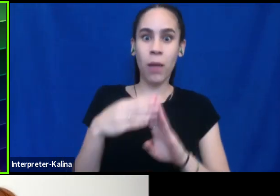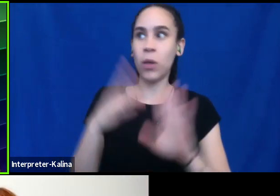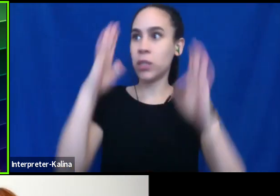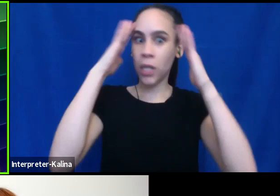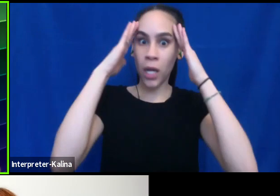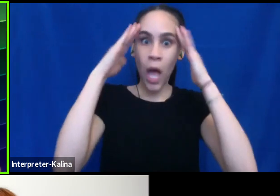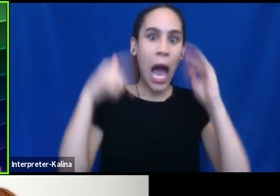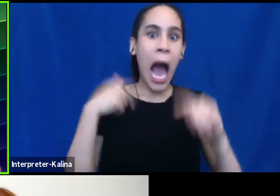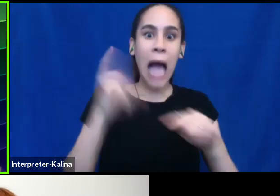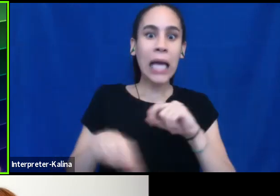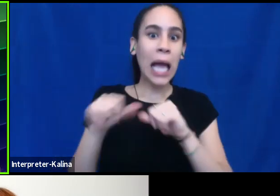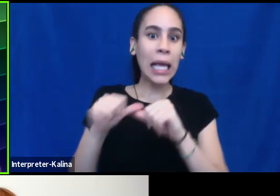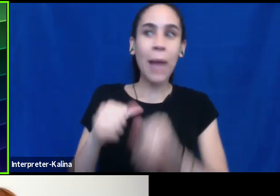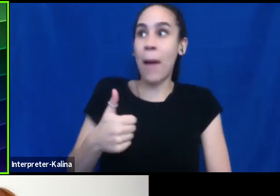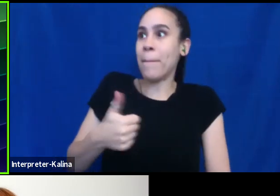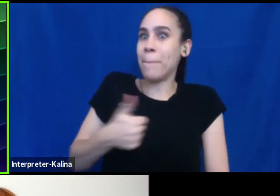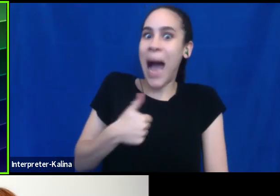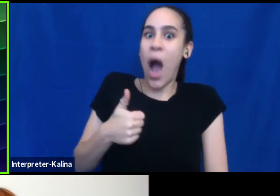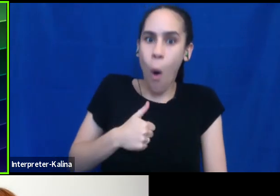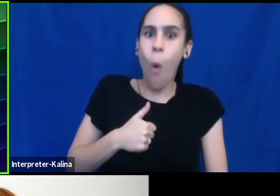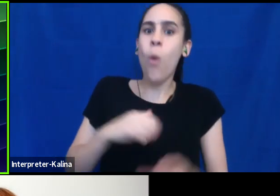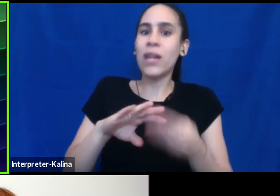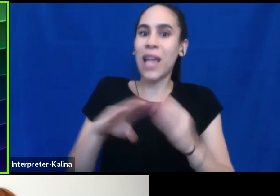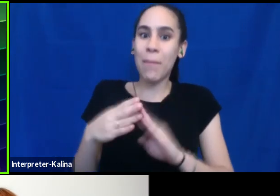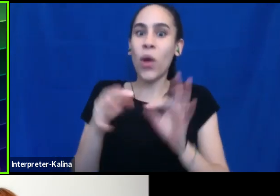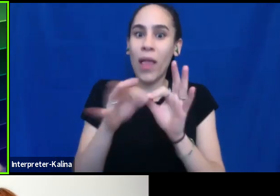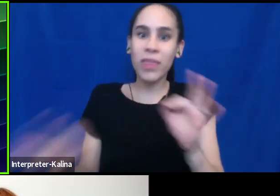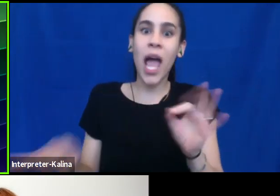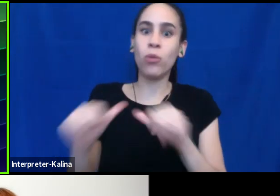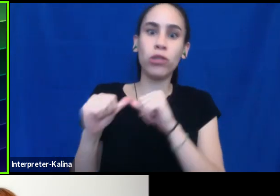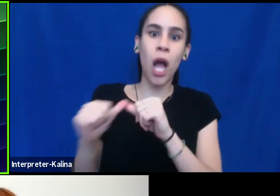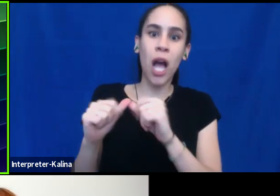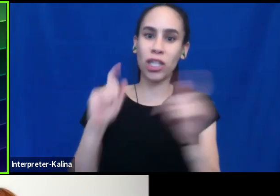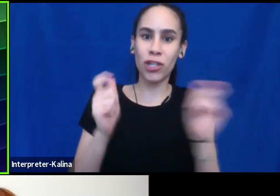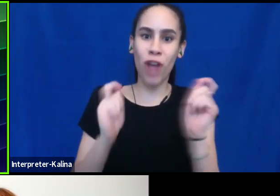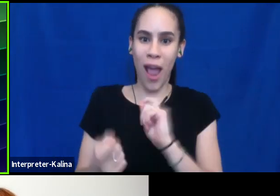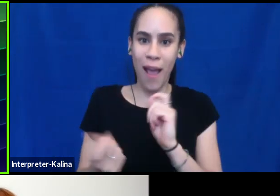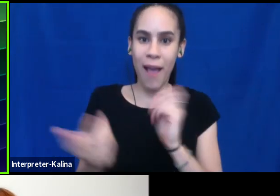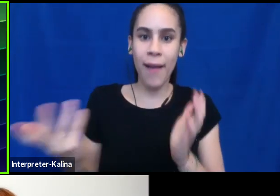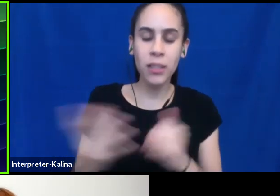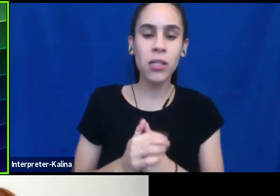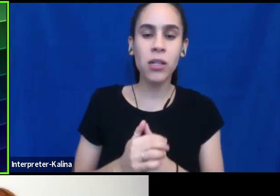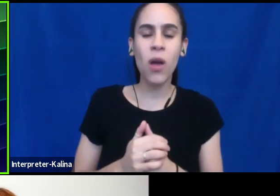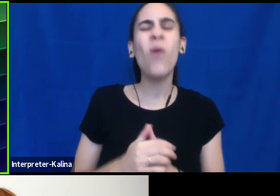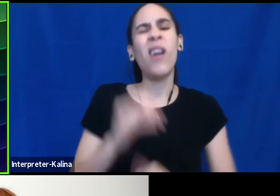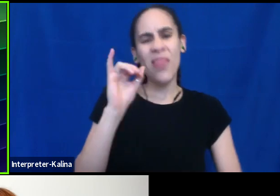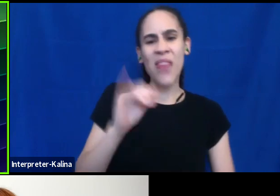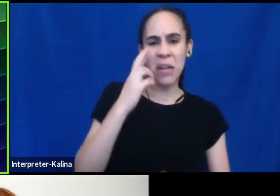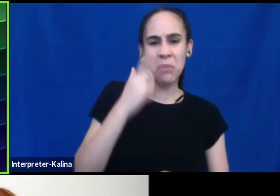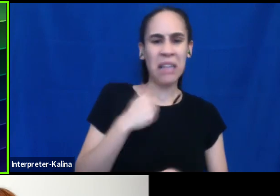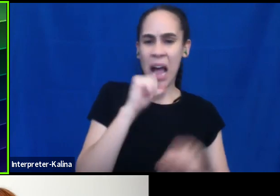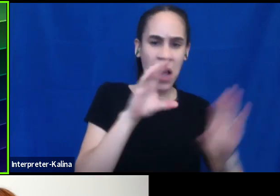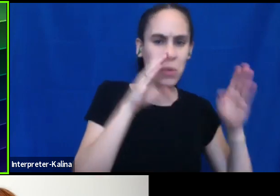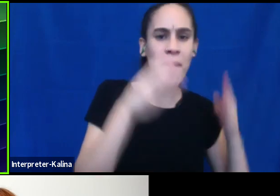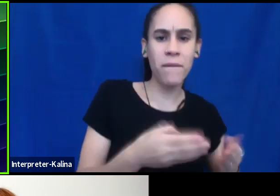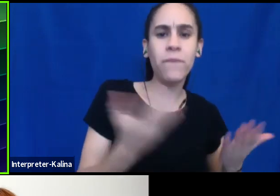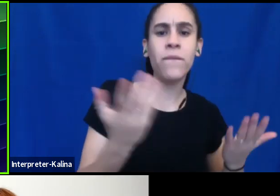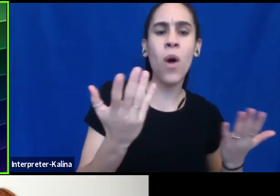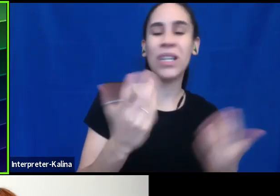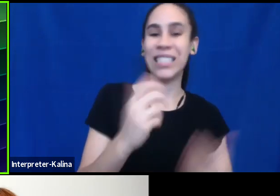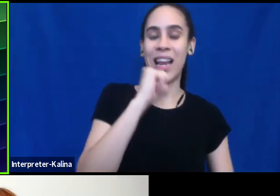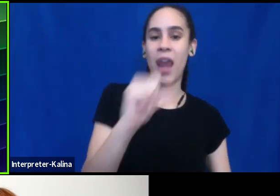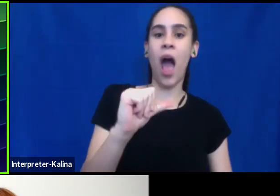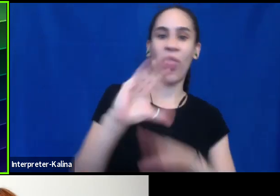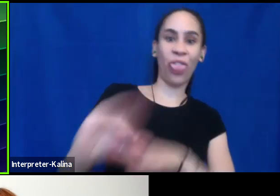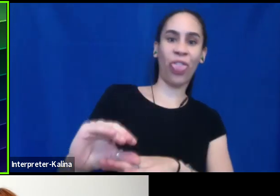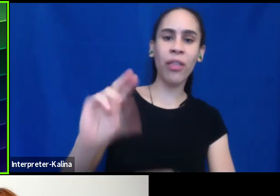I can't keep up with our own community and all the language changes. So, um, so I don't focus on that and not to, um, you know, not to downplay